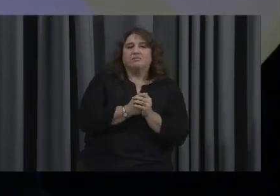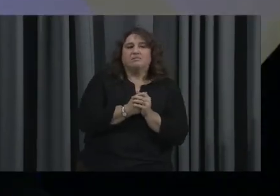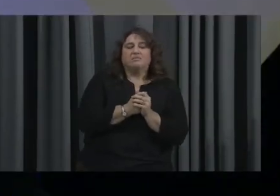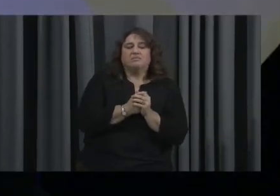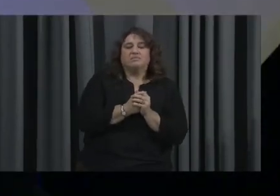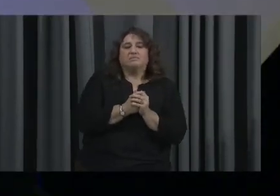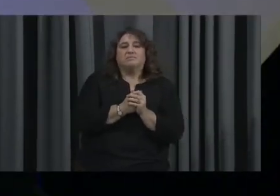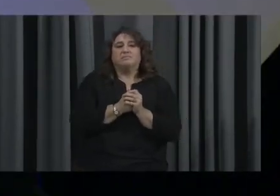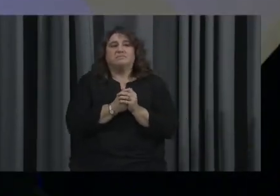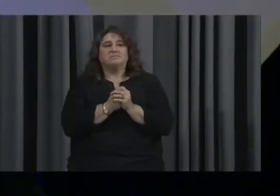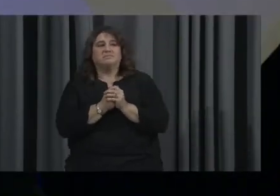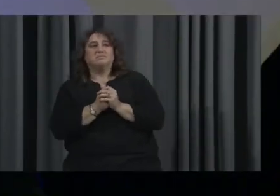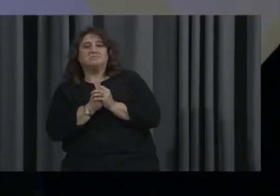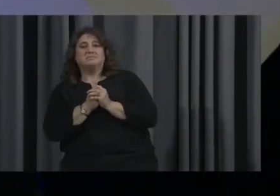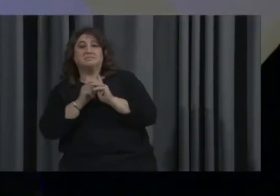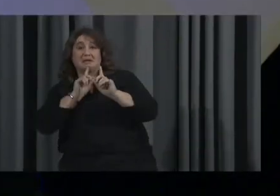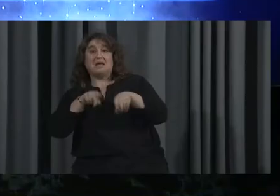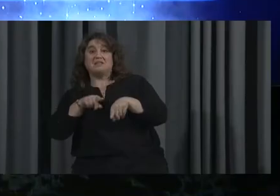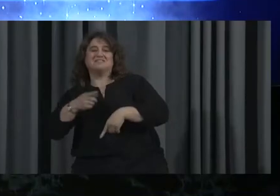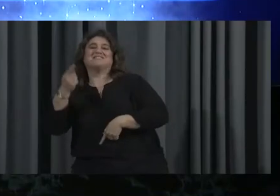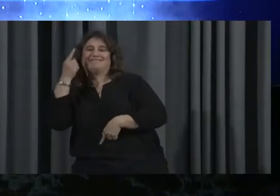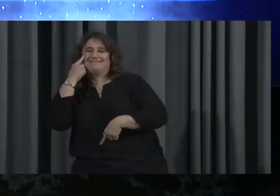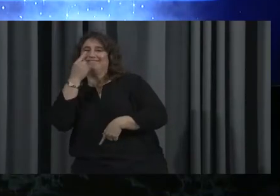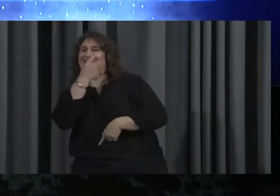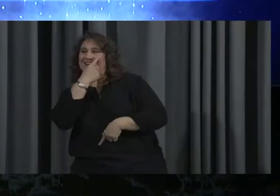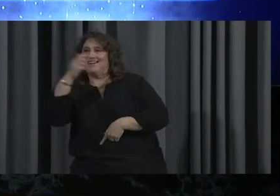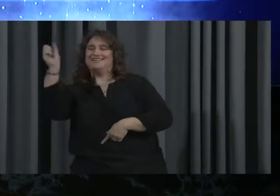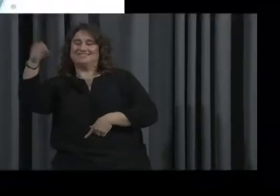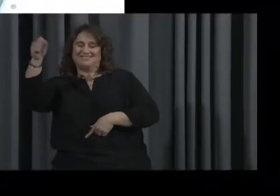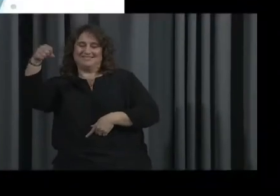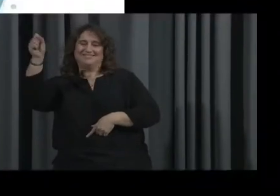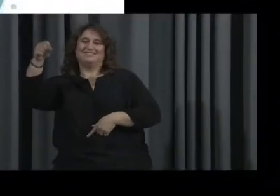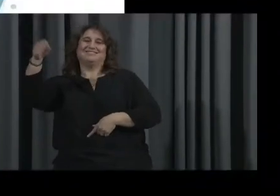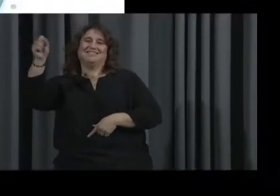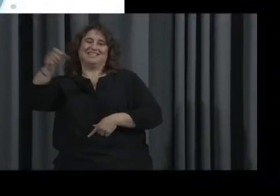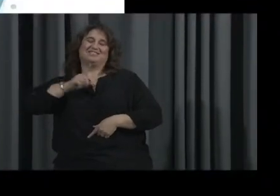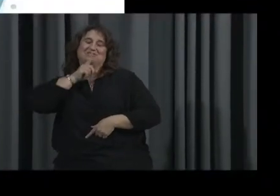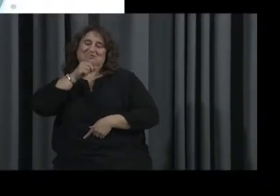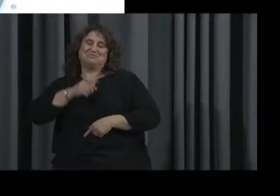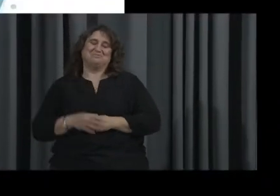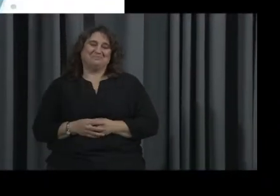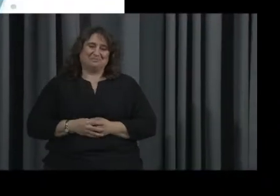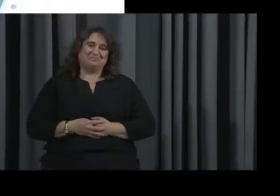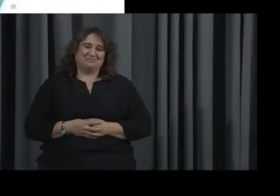All right, this is correct. It is the eyes. Nice. You got it.